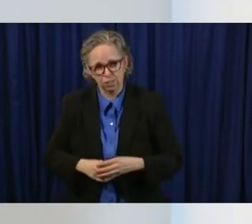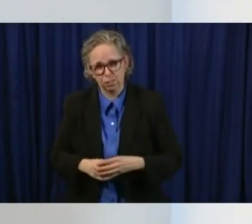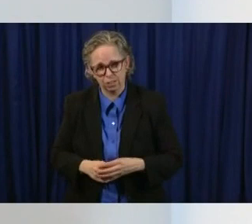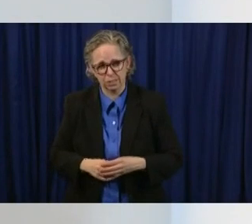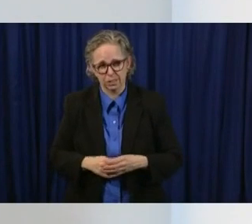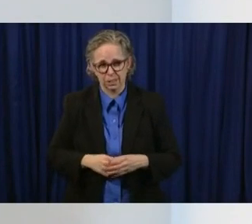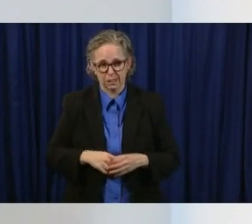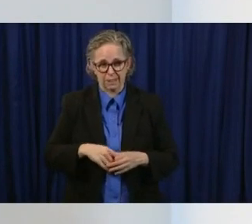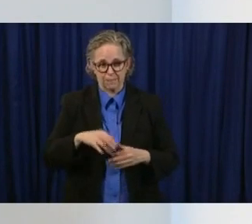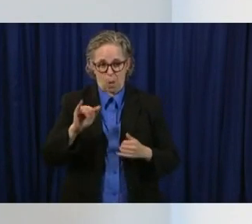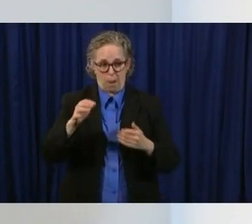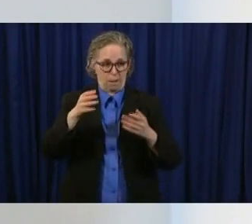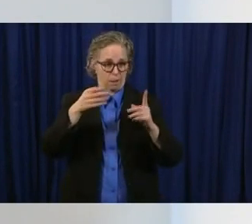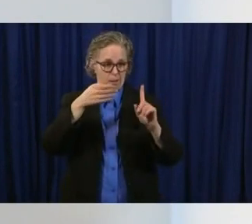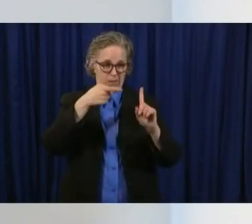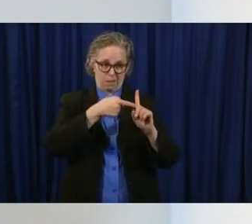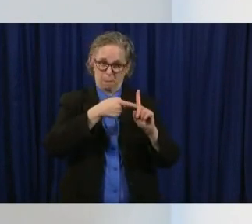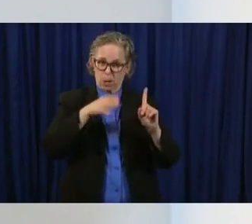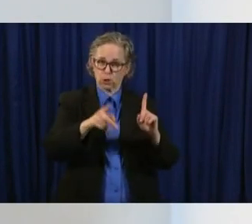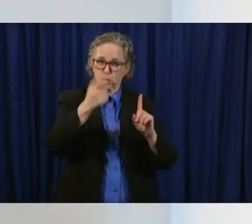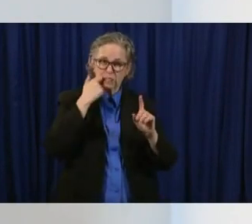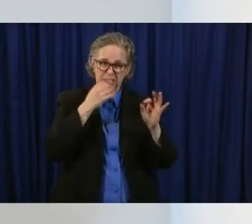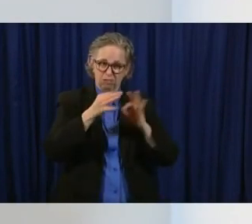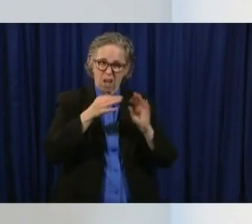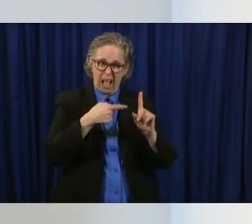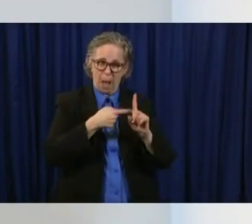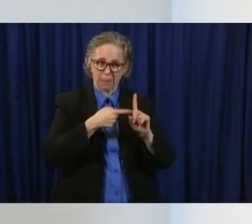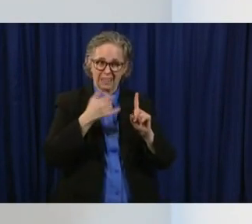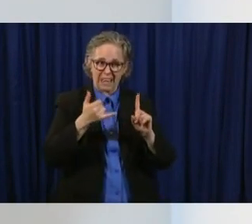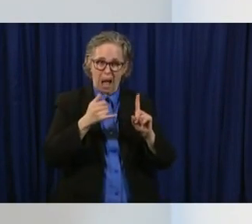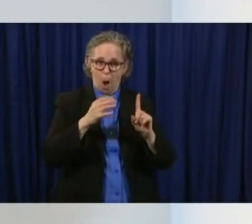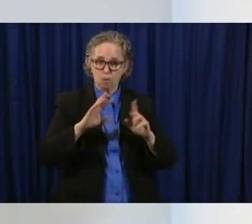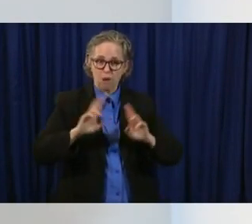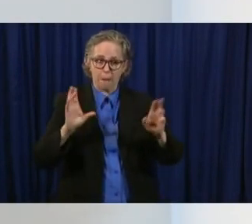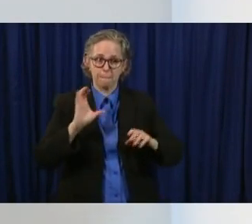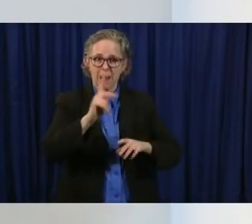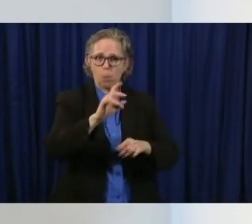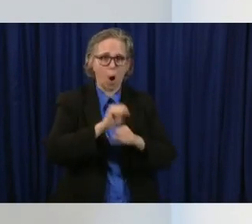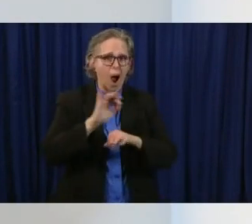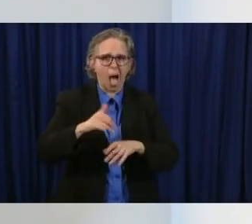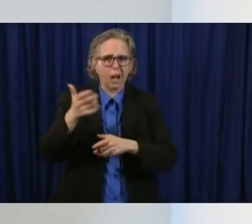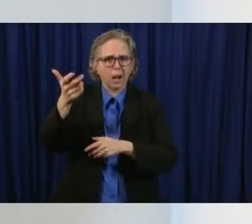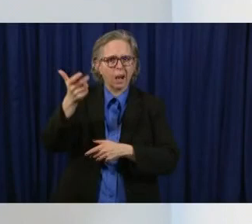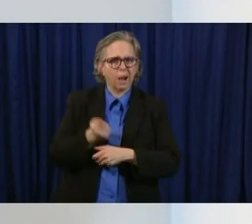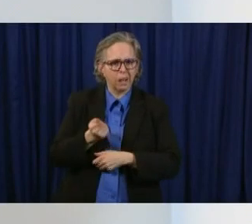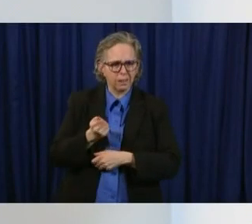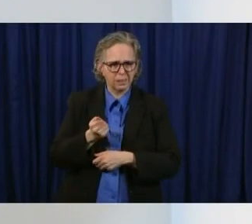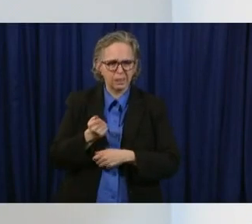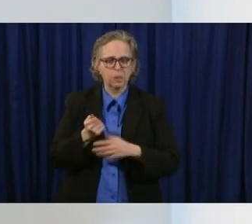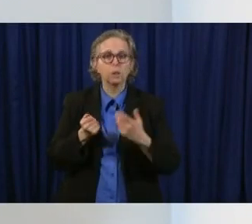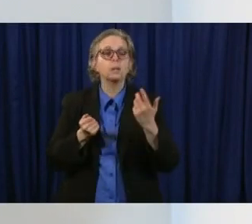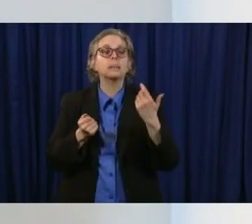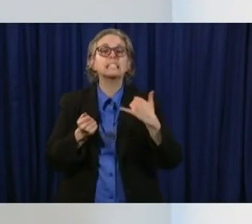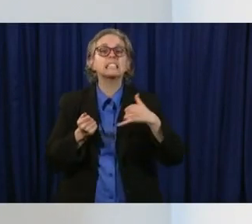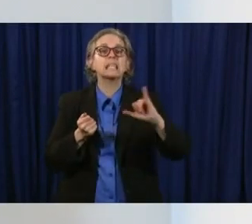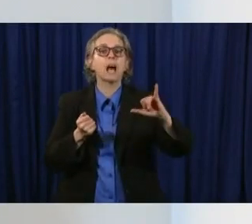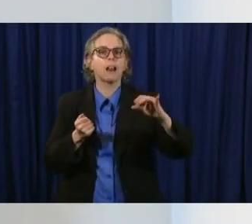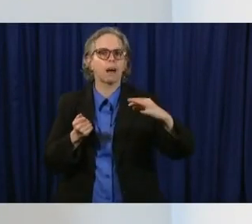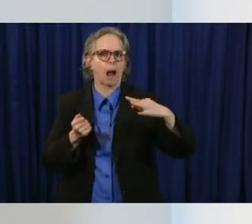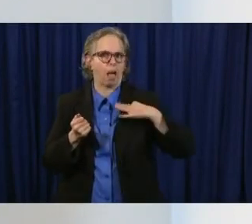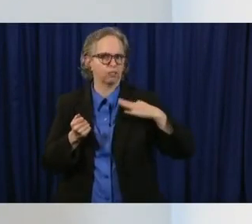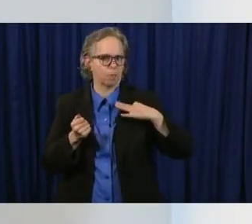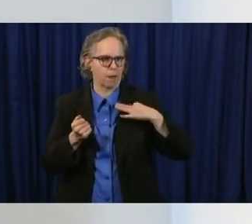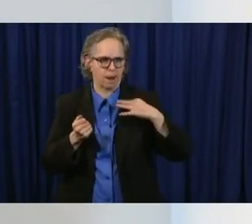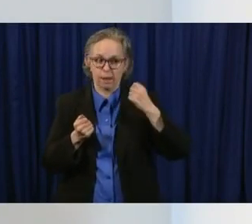headed back to work before they get their unemployment compensation they are still eligible for for that compensation